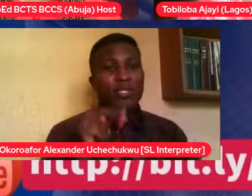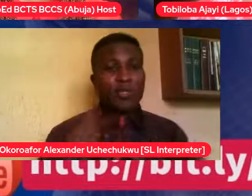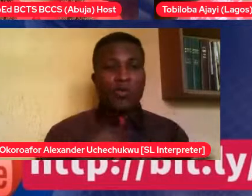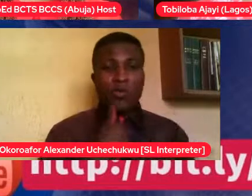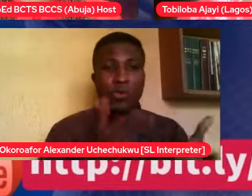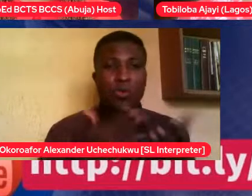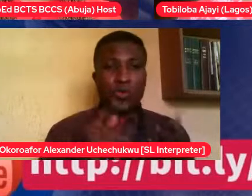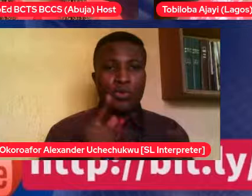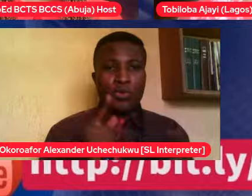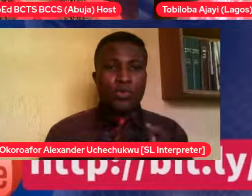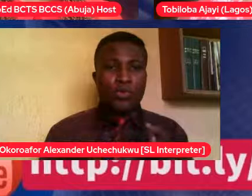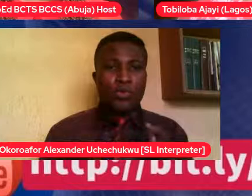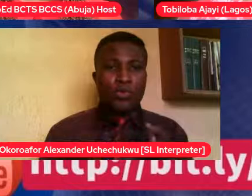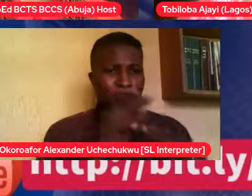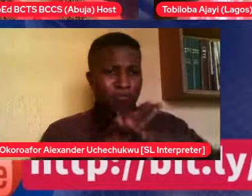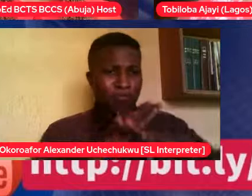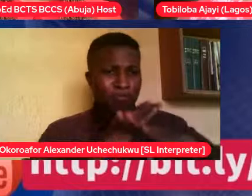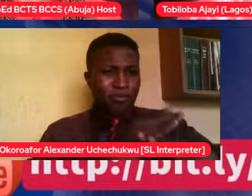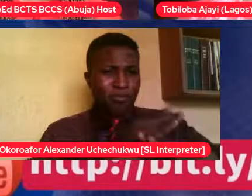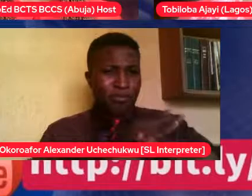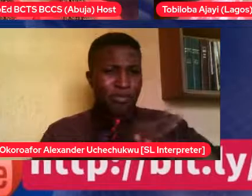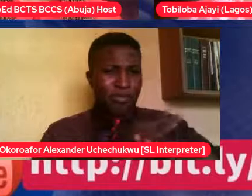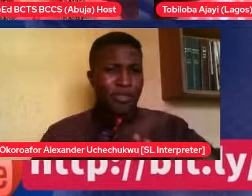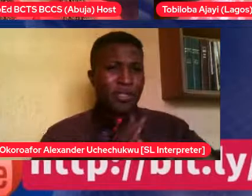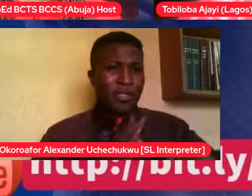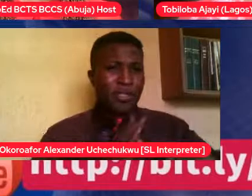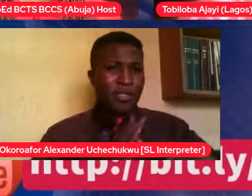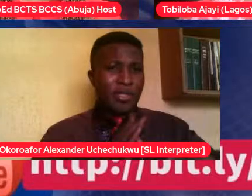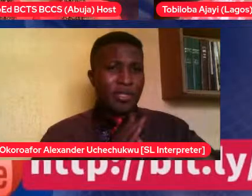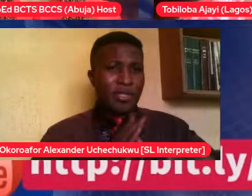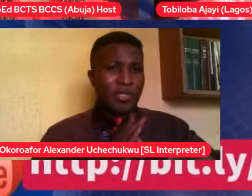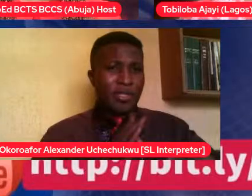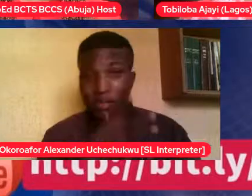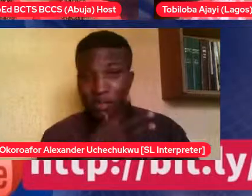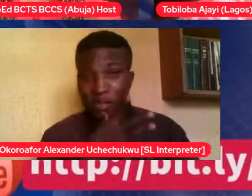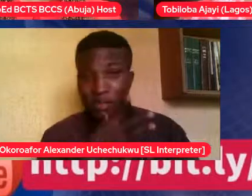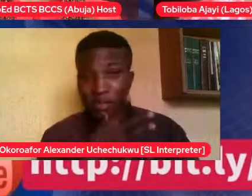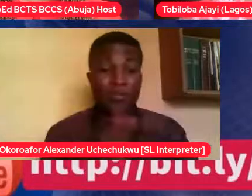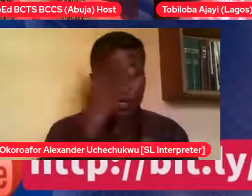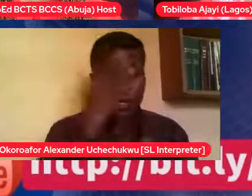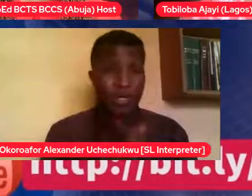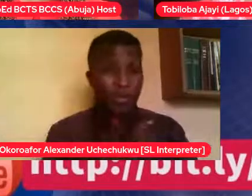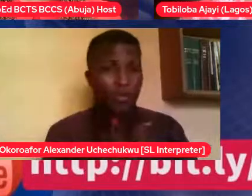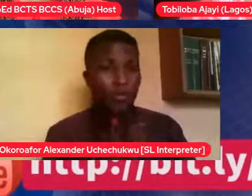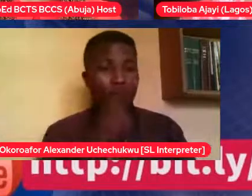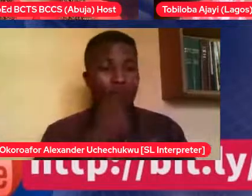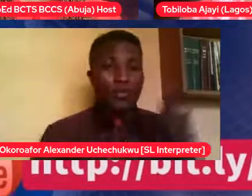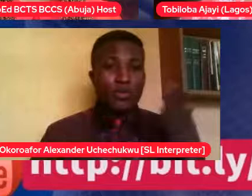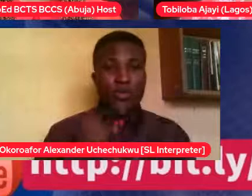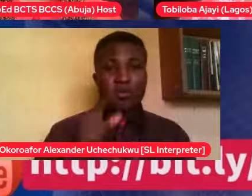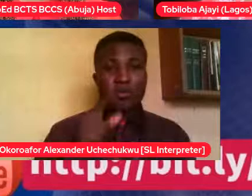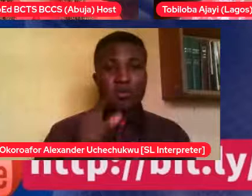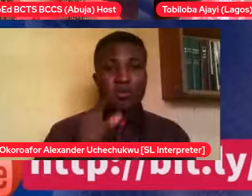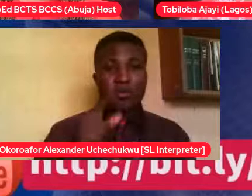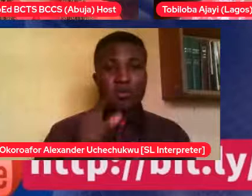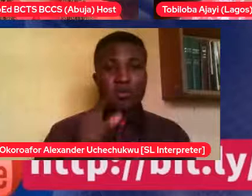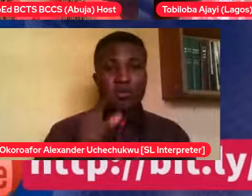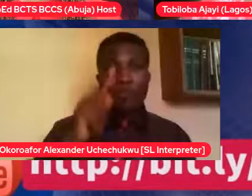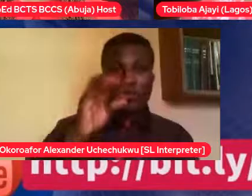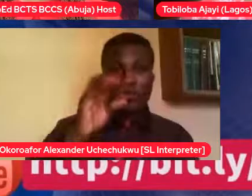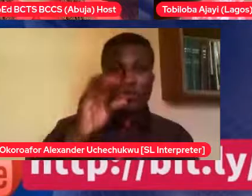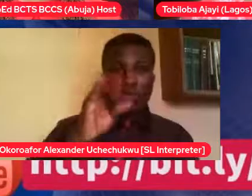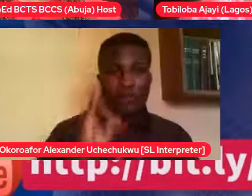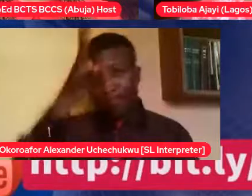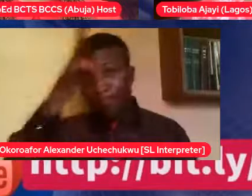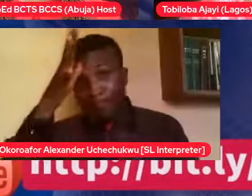mistake, dad was doing, giving her a platform to express herself and say, you are worthy of this law. It doesn't matter